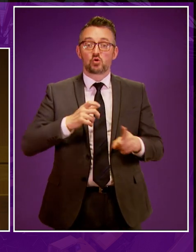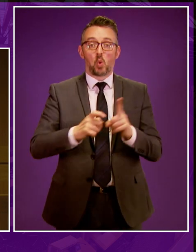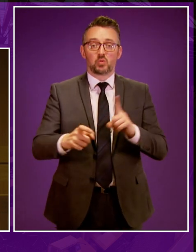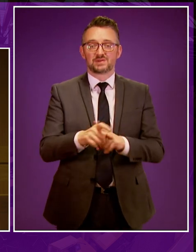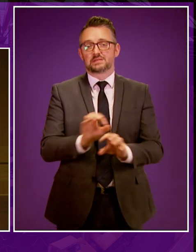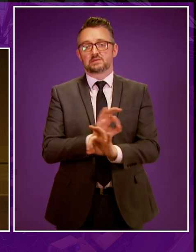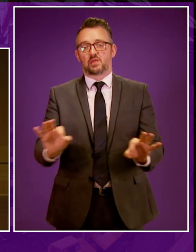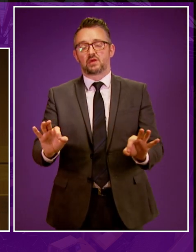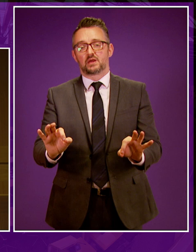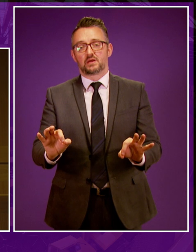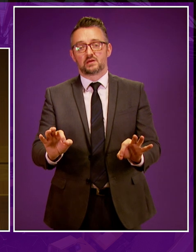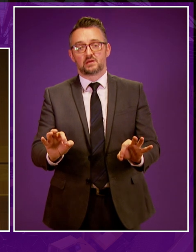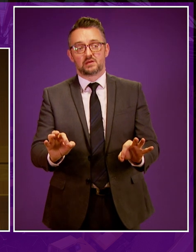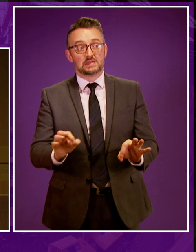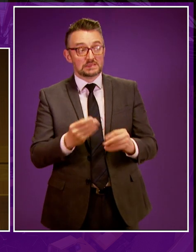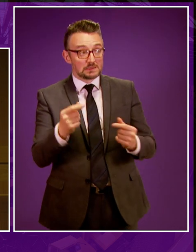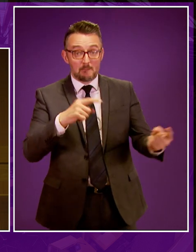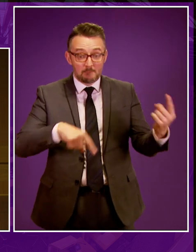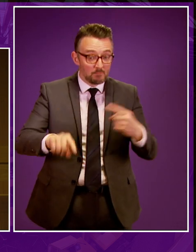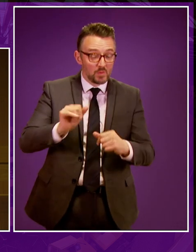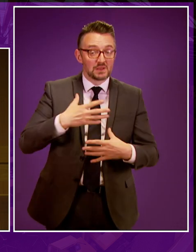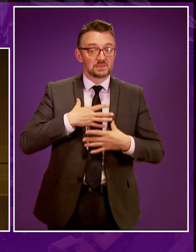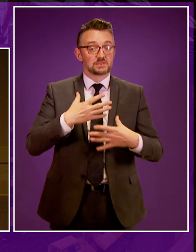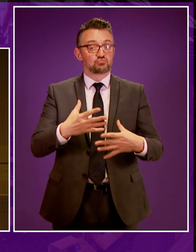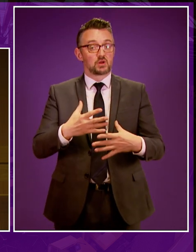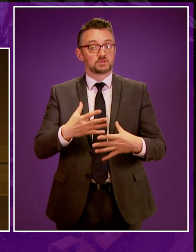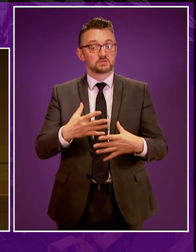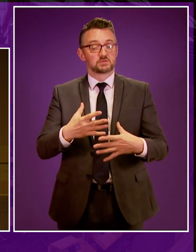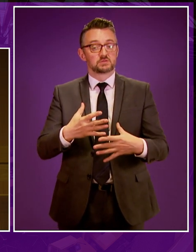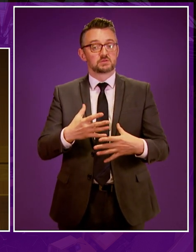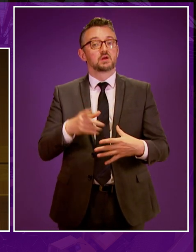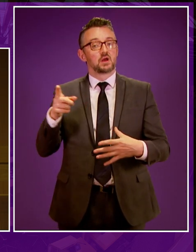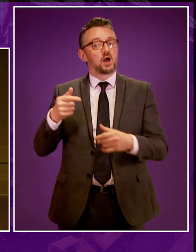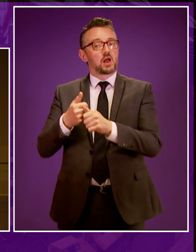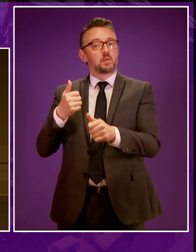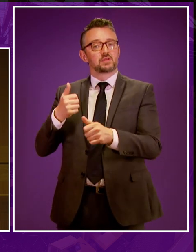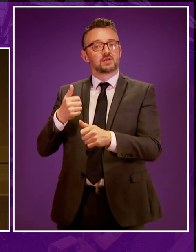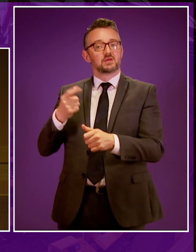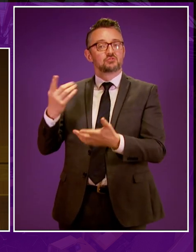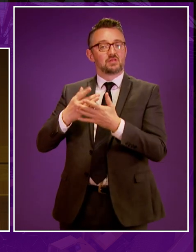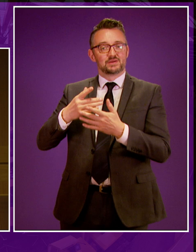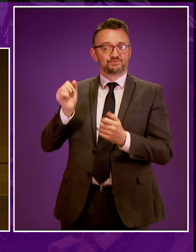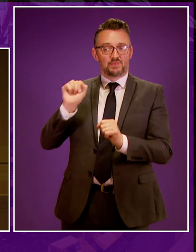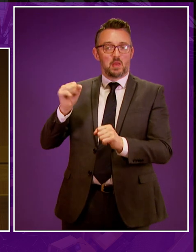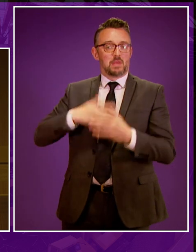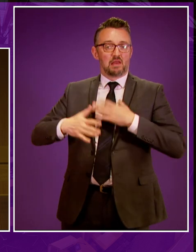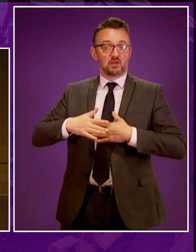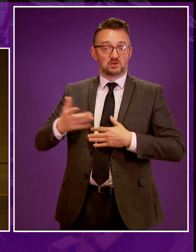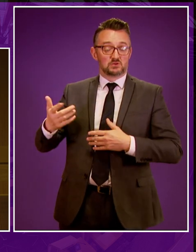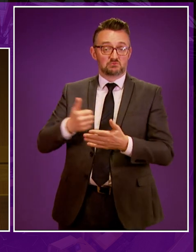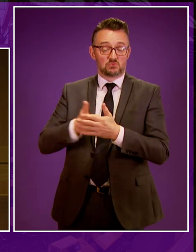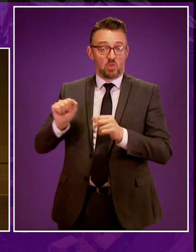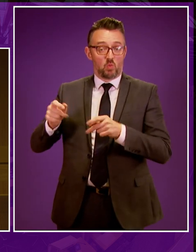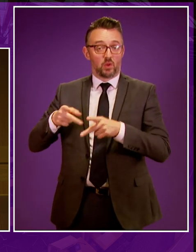benefit. It may come as a surprise to some, but any of us aren't particularly well known for their philanthropic behaviour. They are known